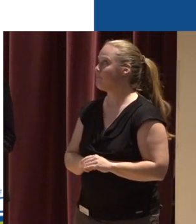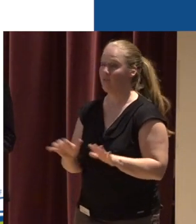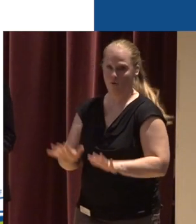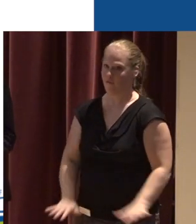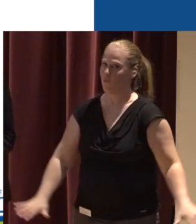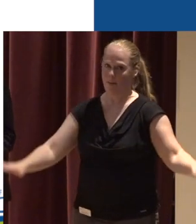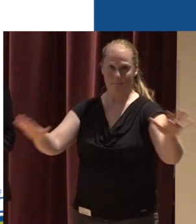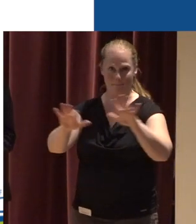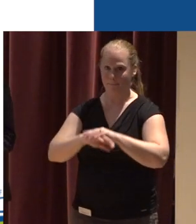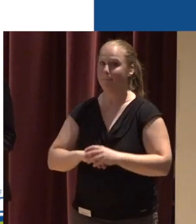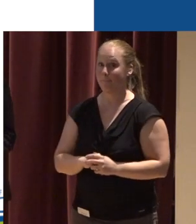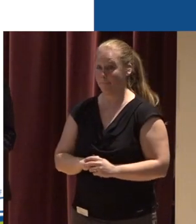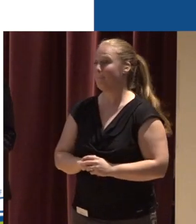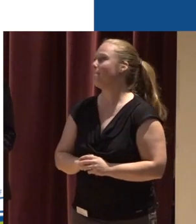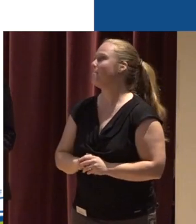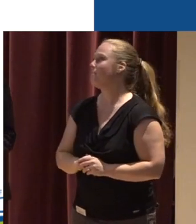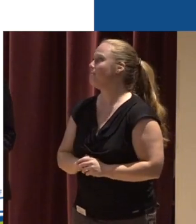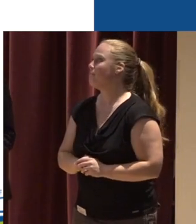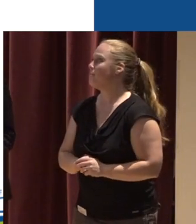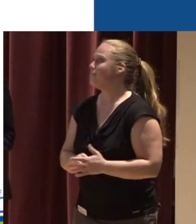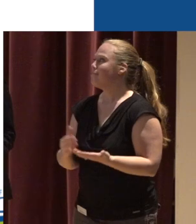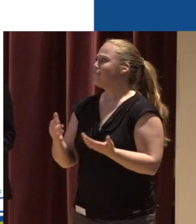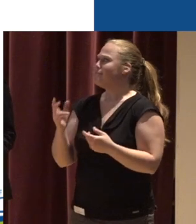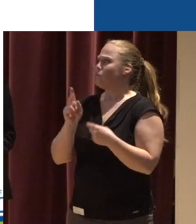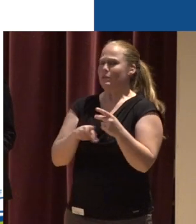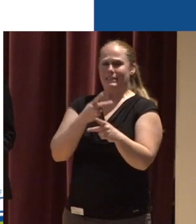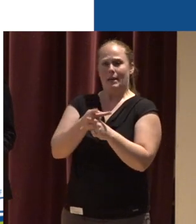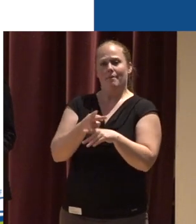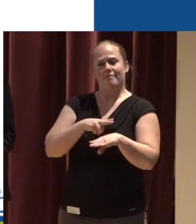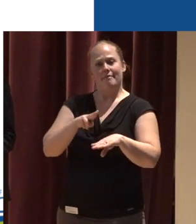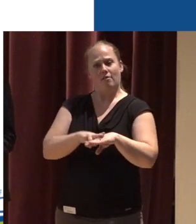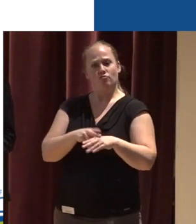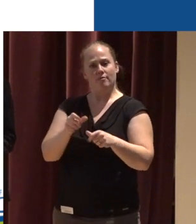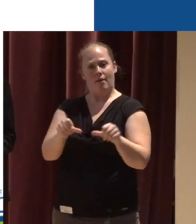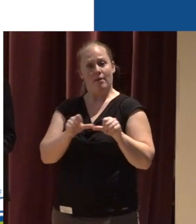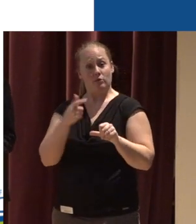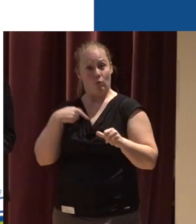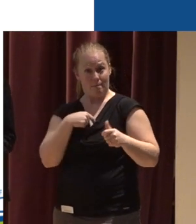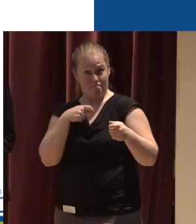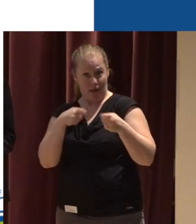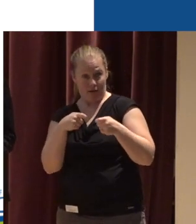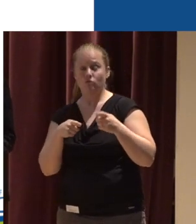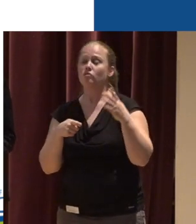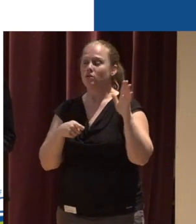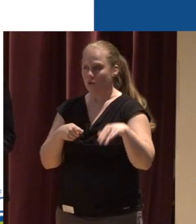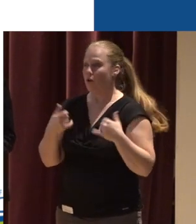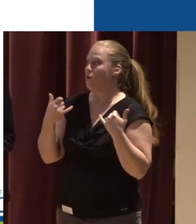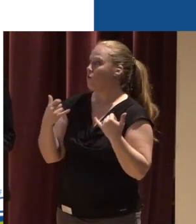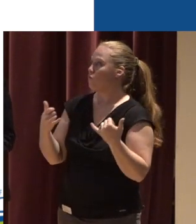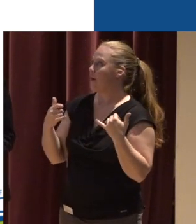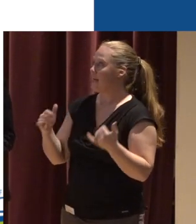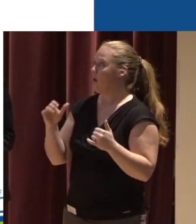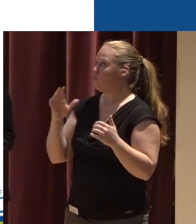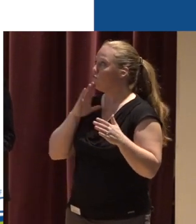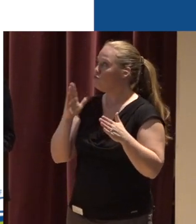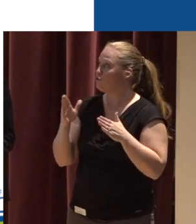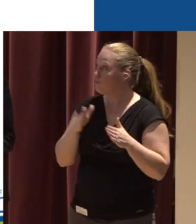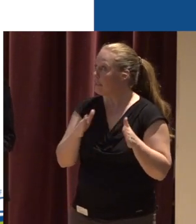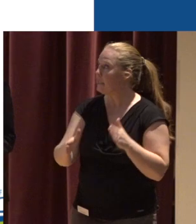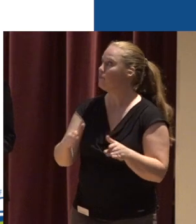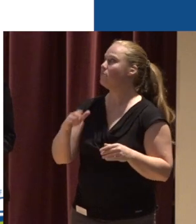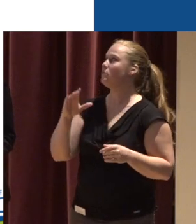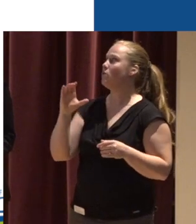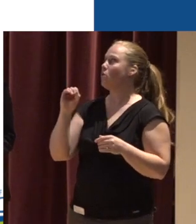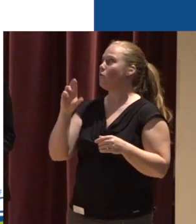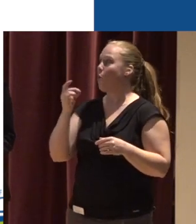everywhere What type of natural areas do we manage? Right now, we are taking on streams and riparian corridors